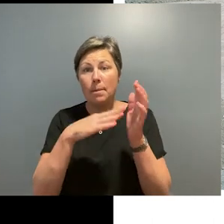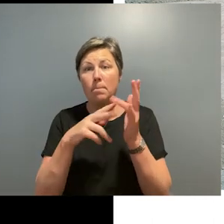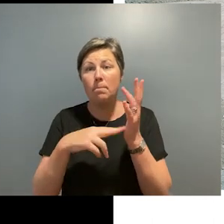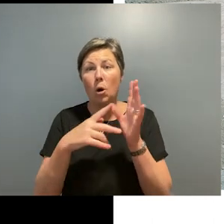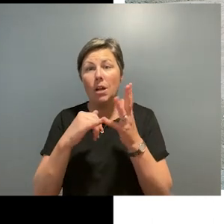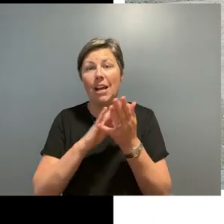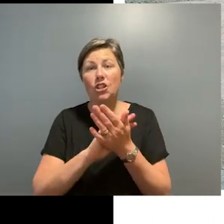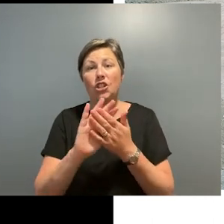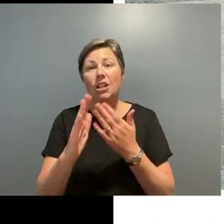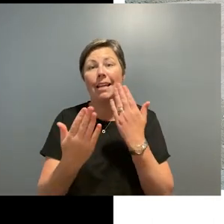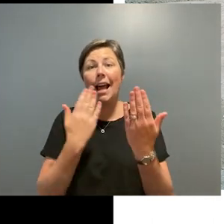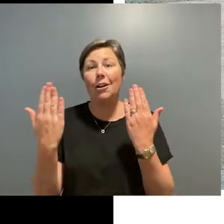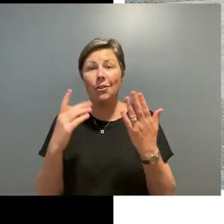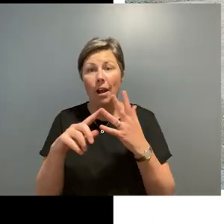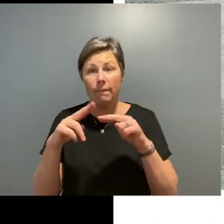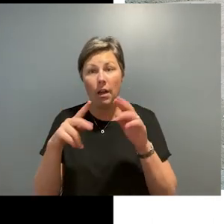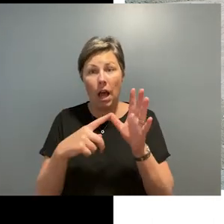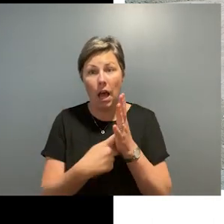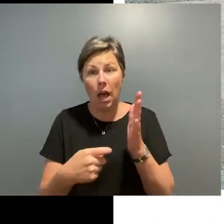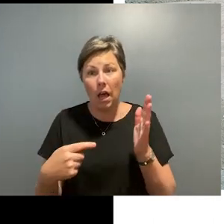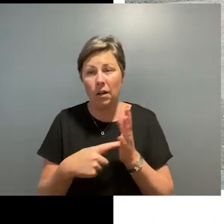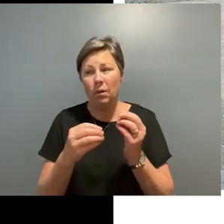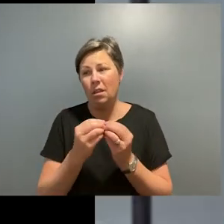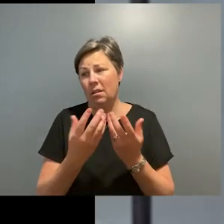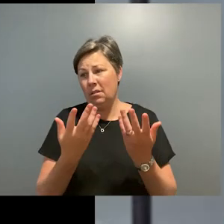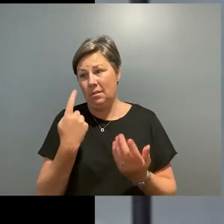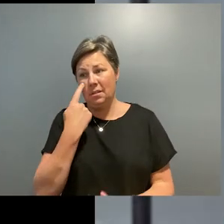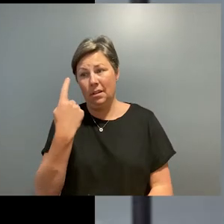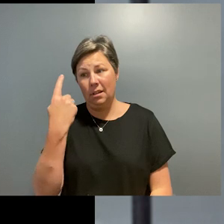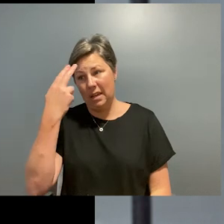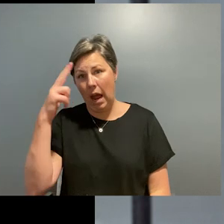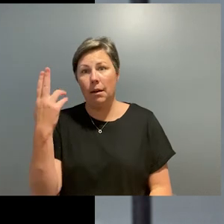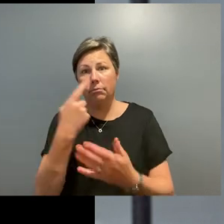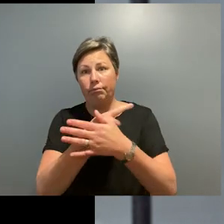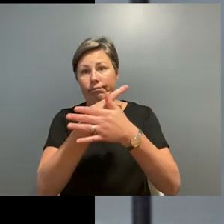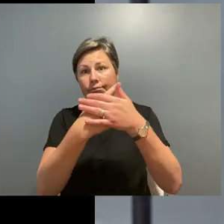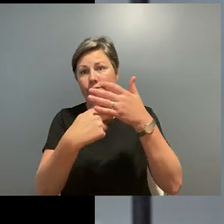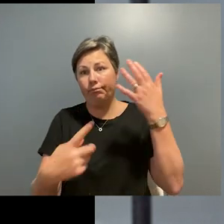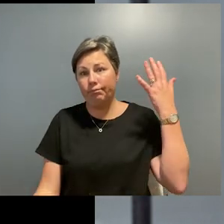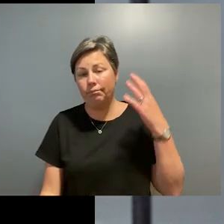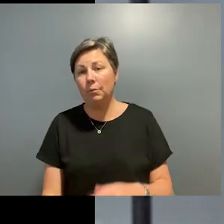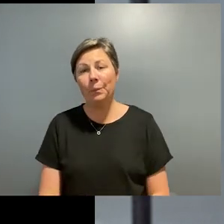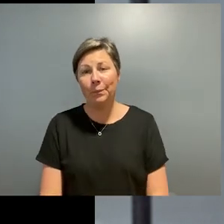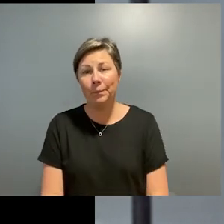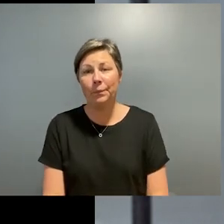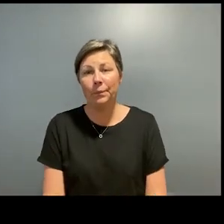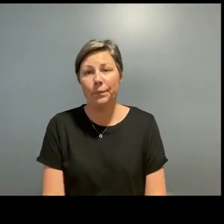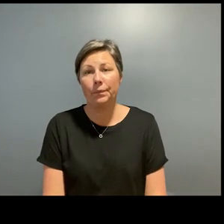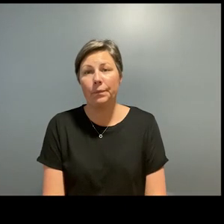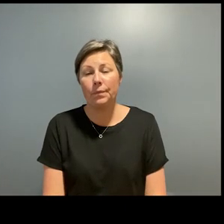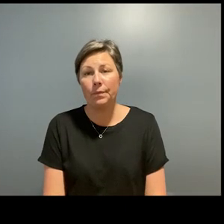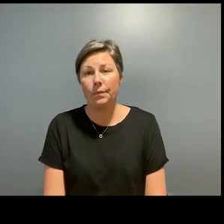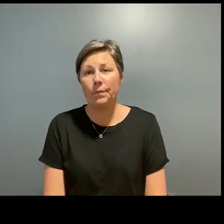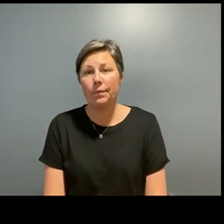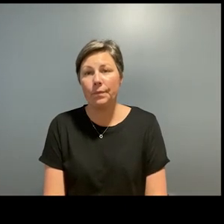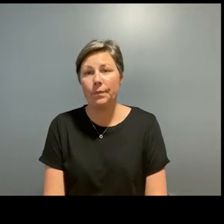incredible artists amongst others christina de middle laura el tantui gary gill alex soft and max pinkers the